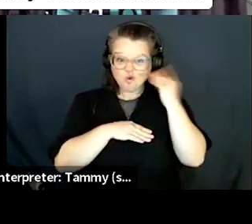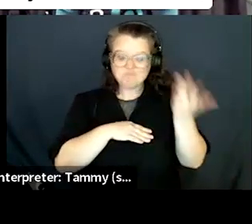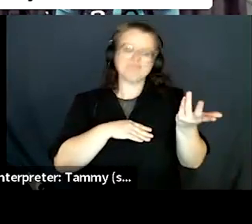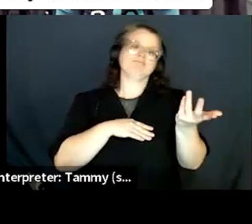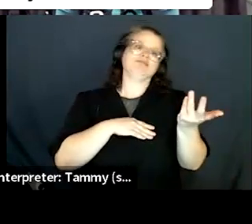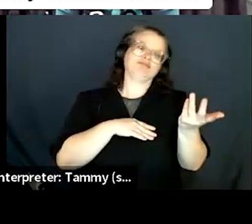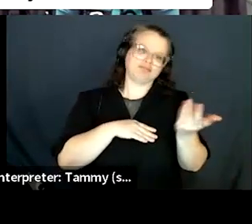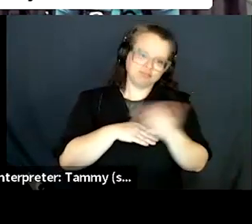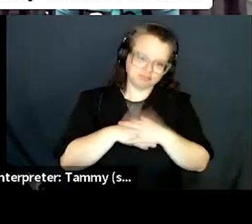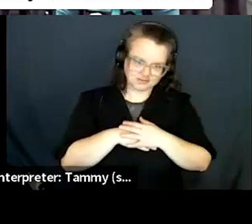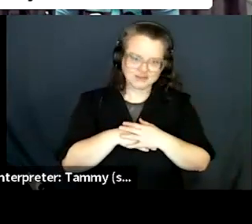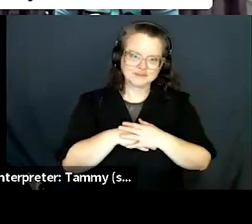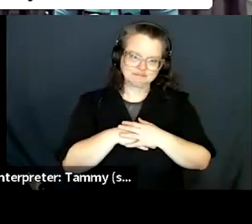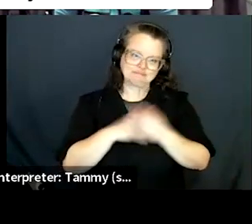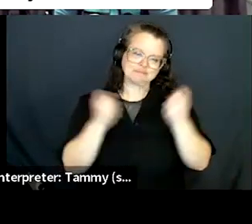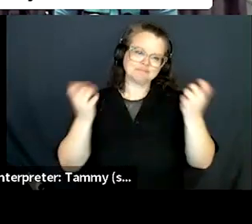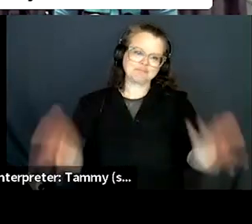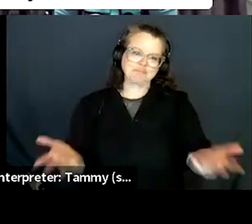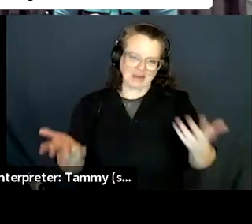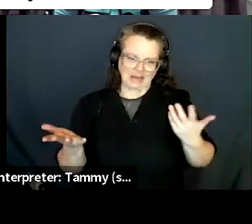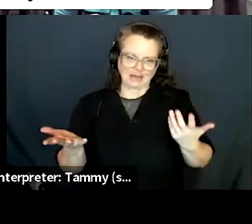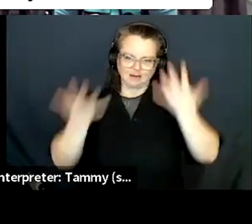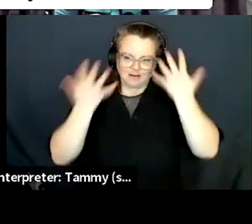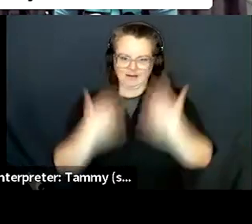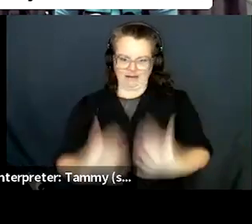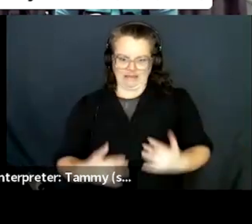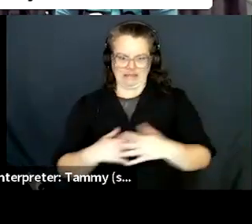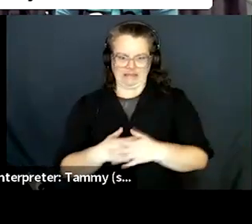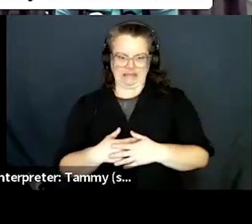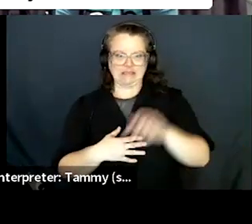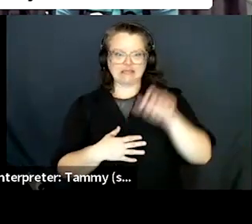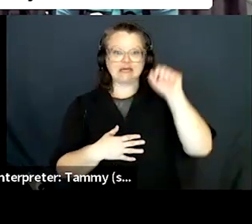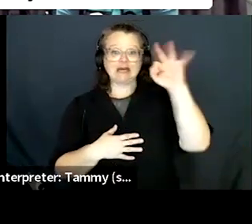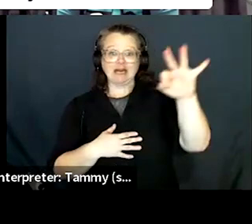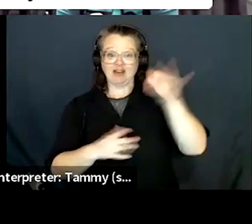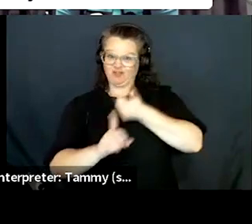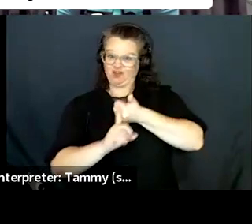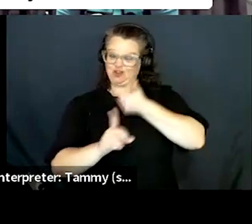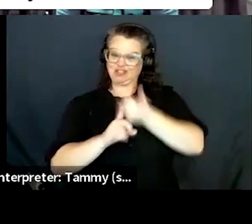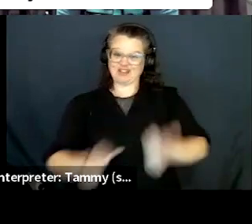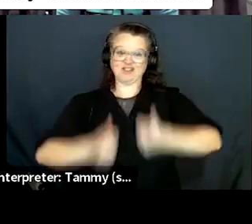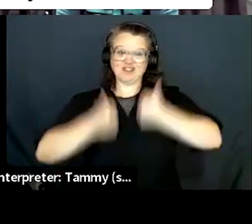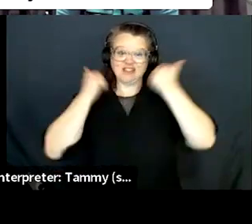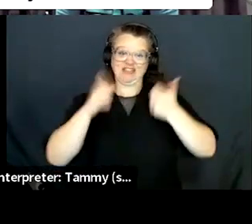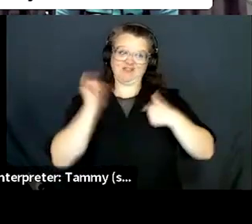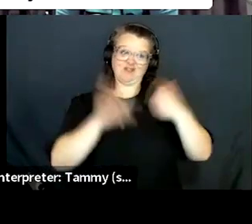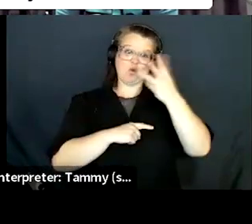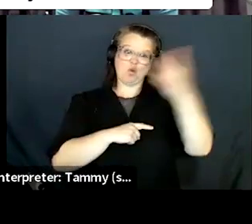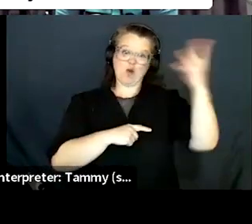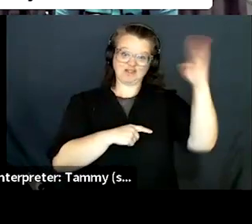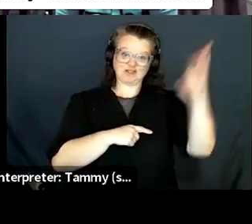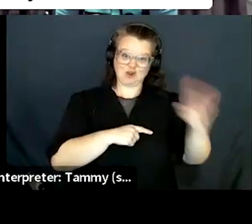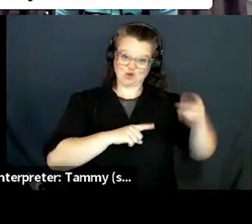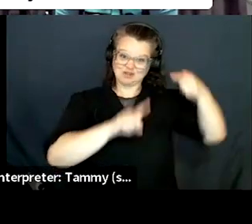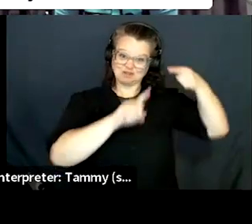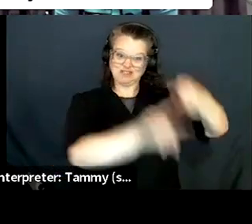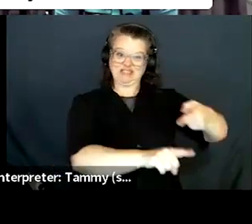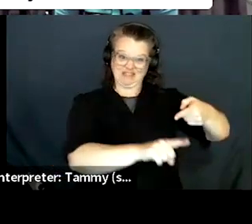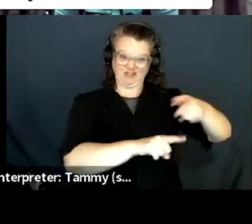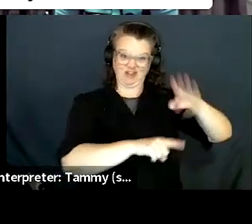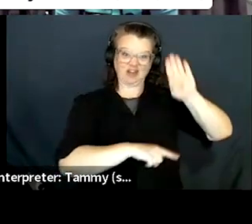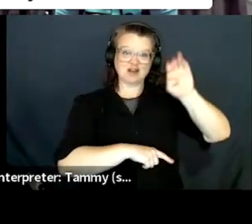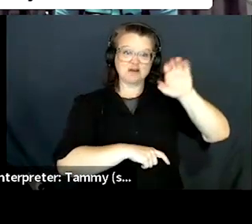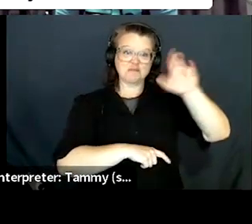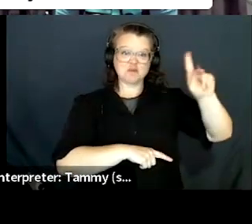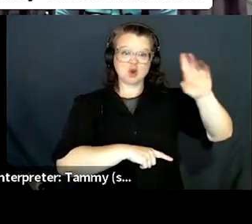days, everyone who has Raincoast on the West Coast, very lucky, uh, with Book Express. But if we could get books in under five